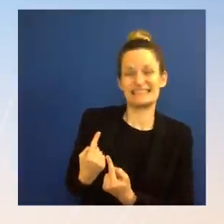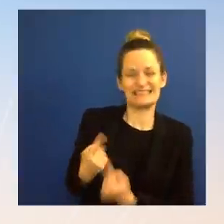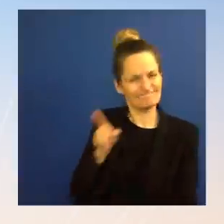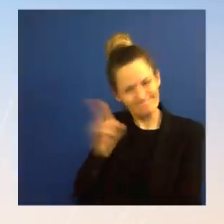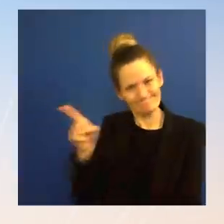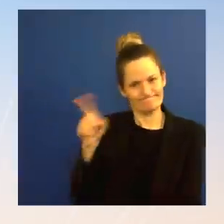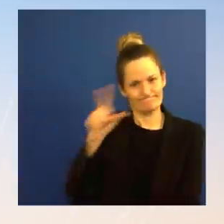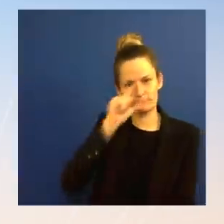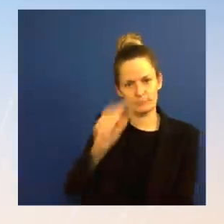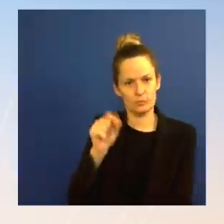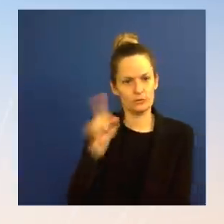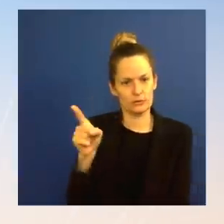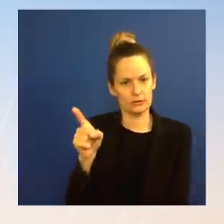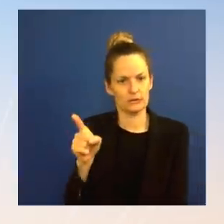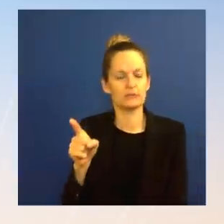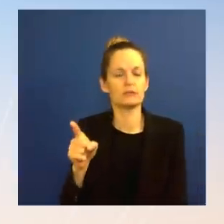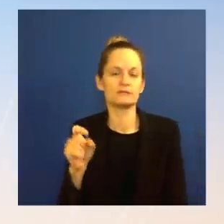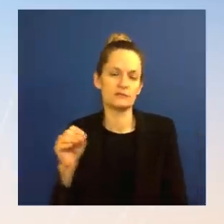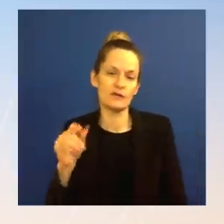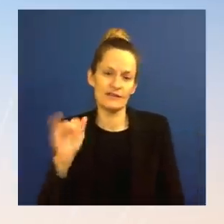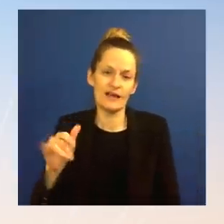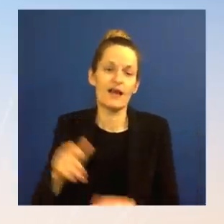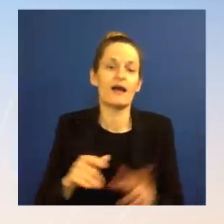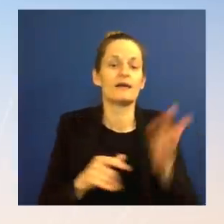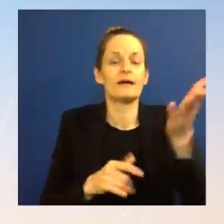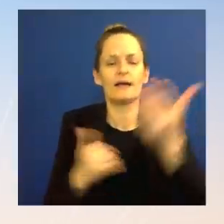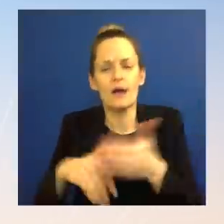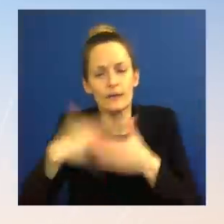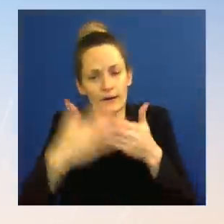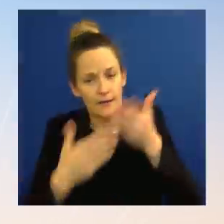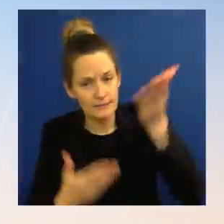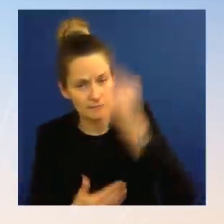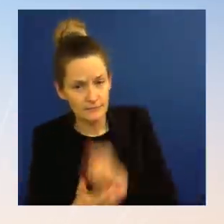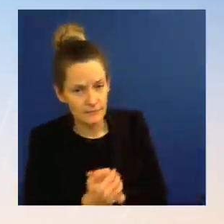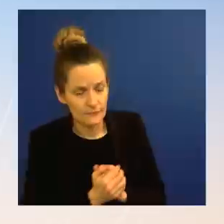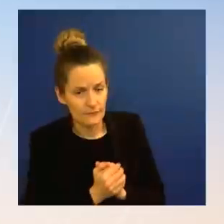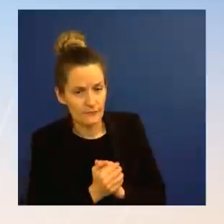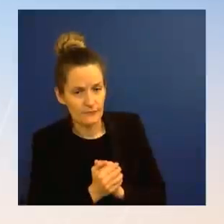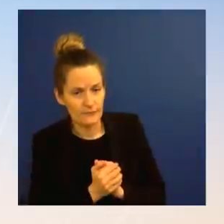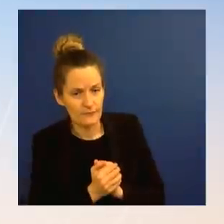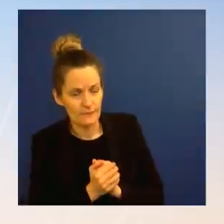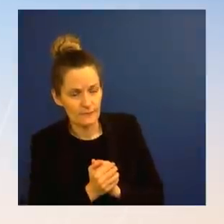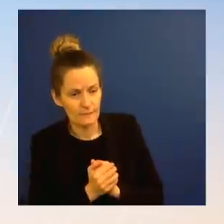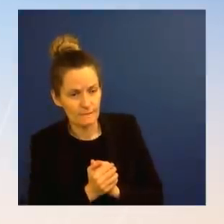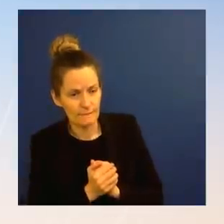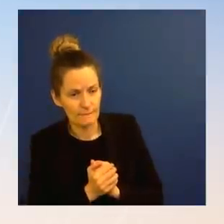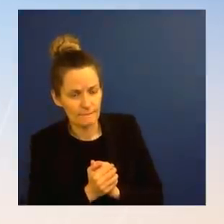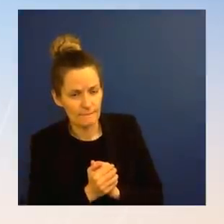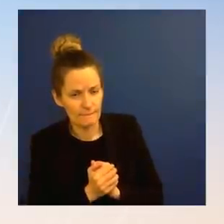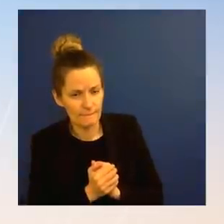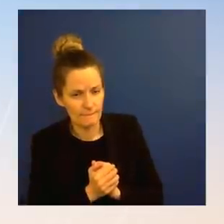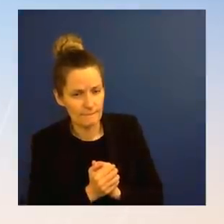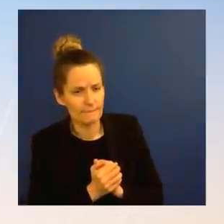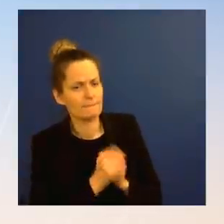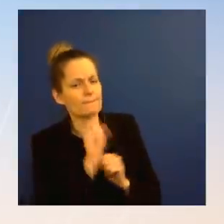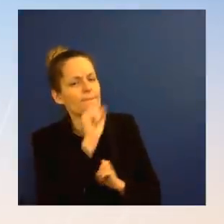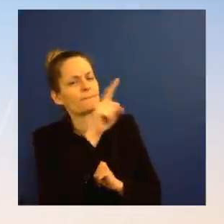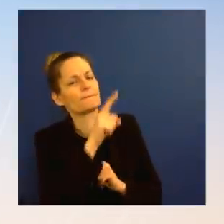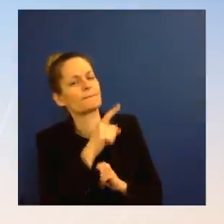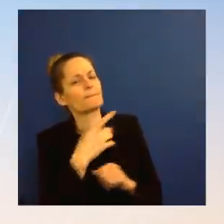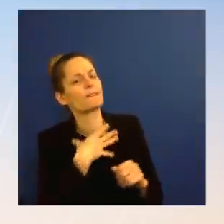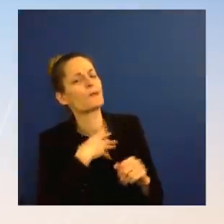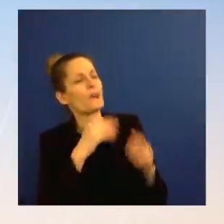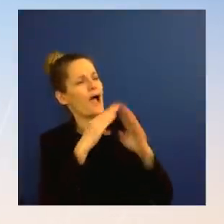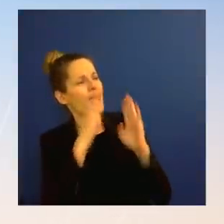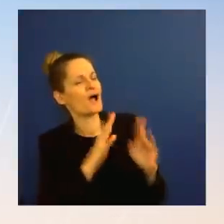you. Well, there is a is there an assessment by the White House for the losses